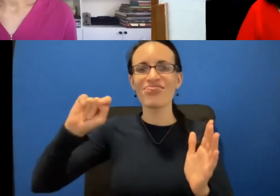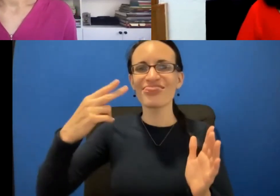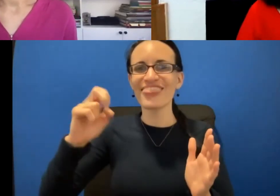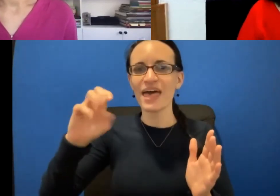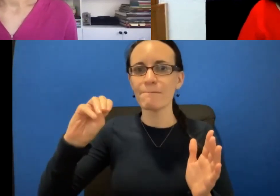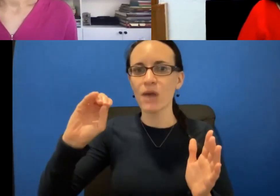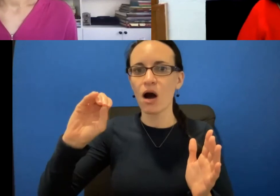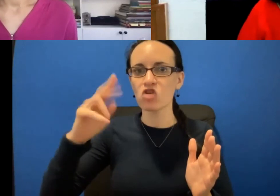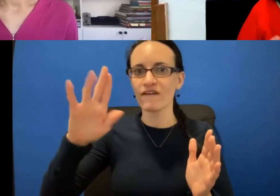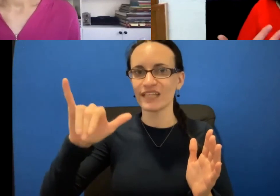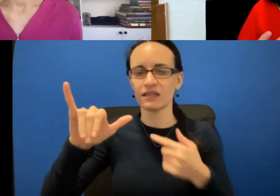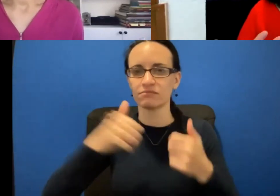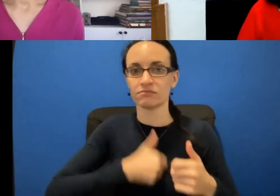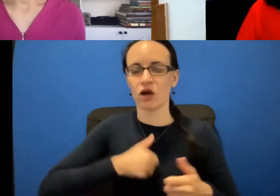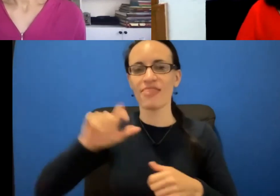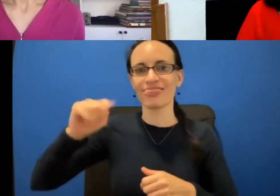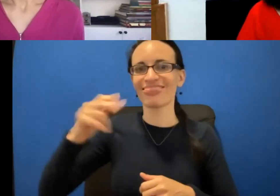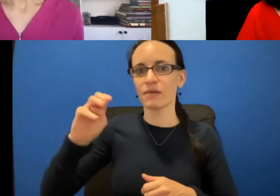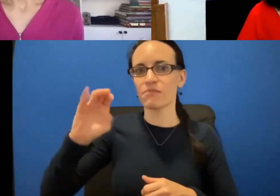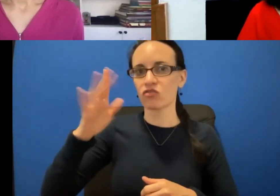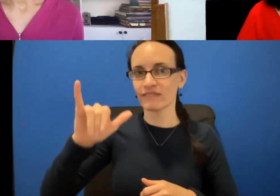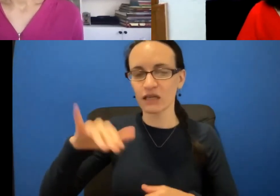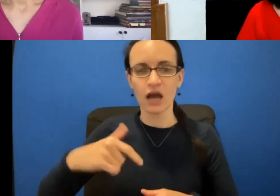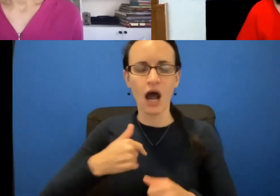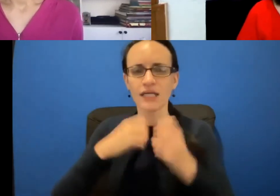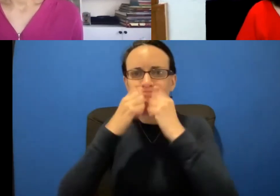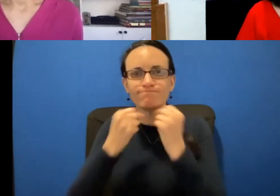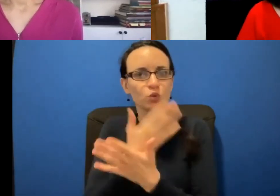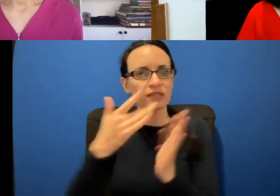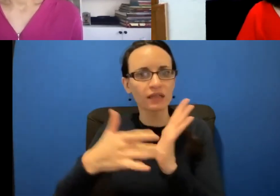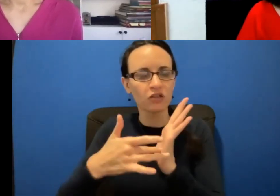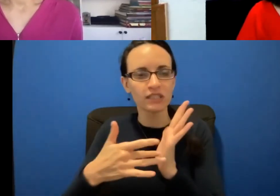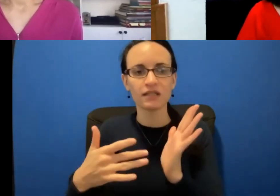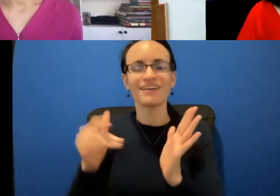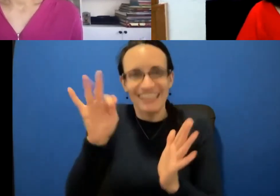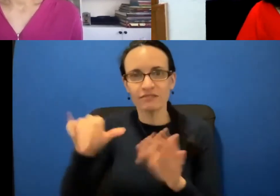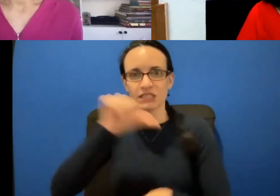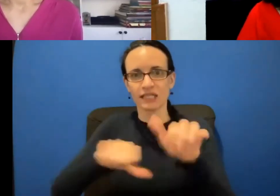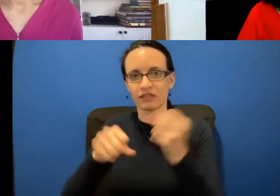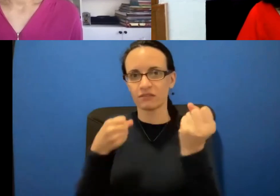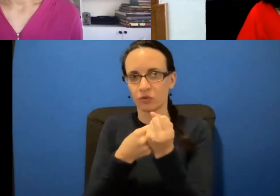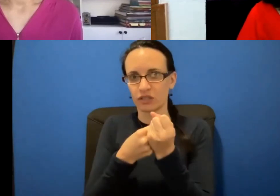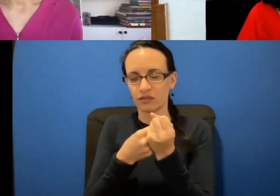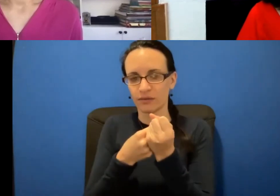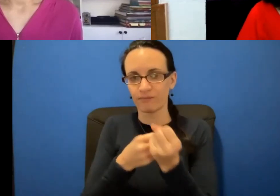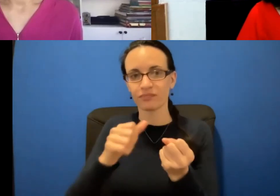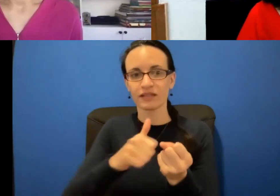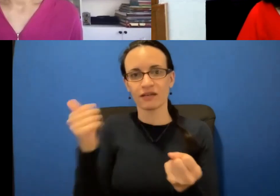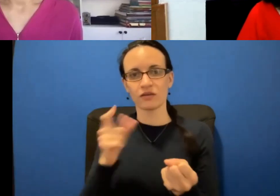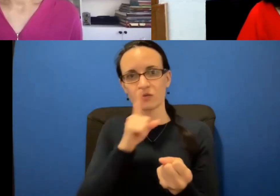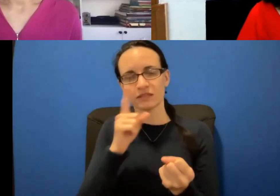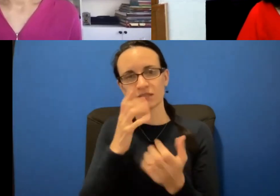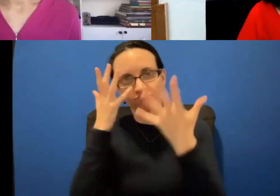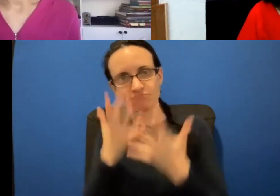I love new technology and I will embrace any new technology as long as it's scientifically based. And the other real travesty